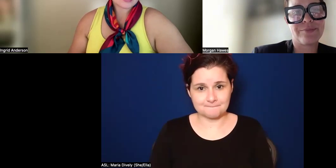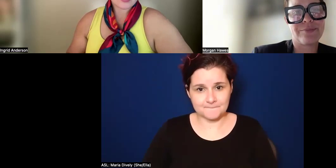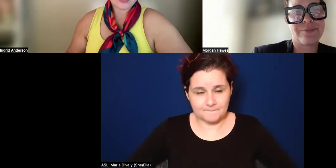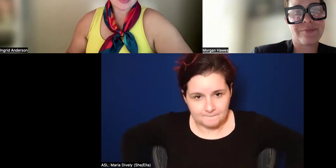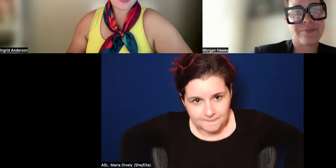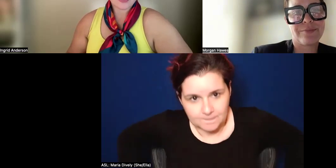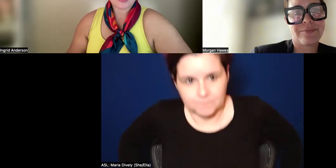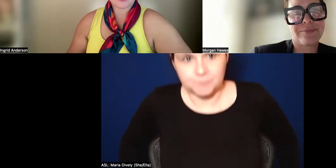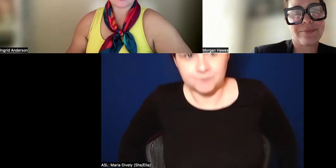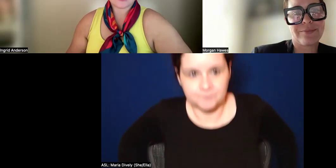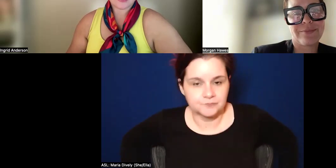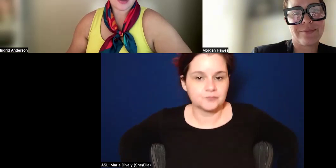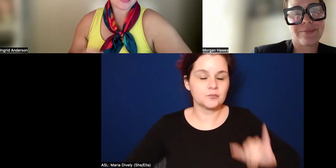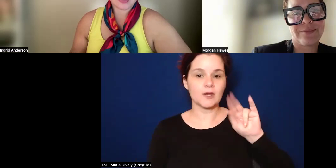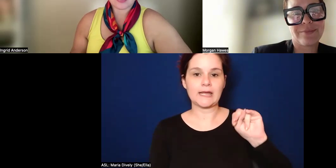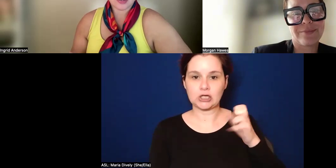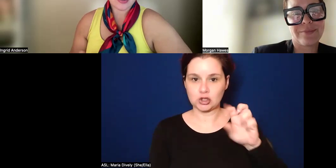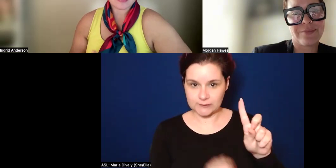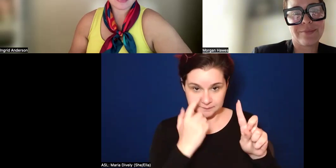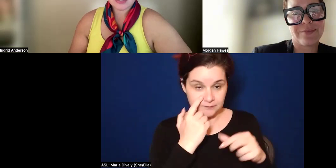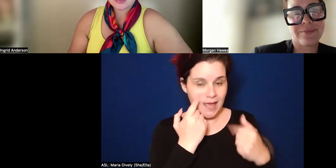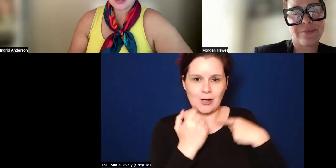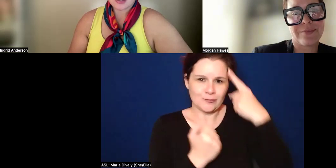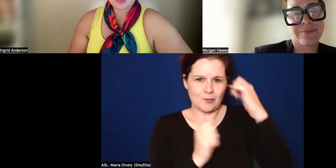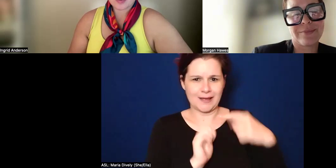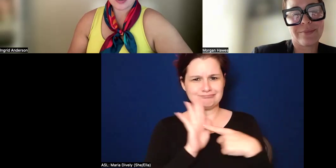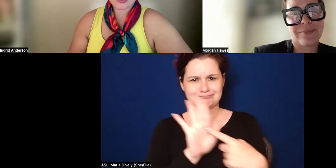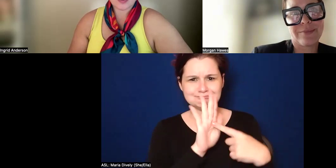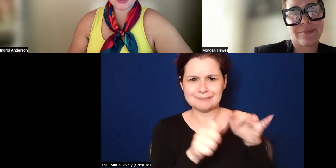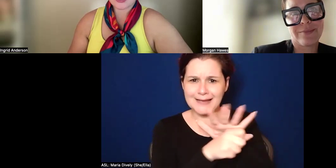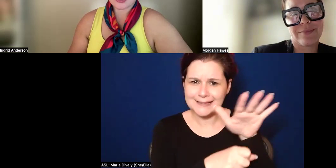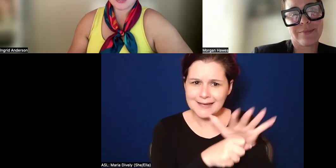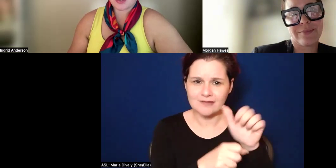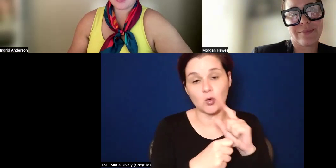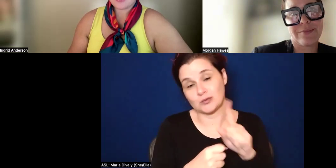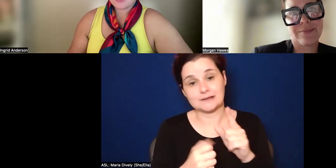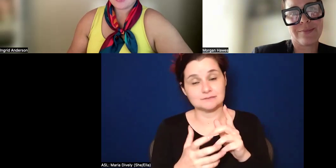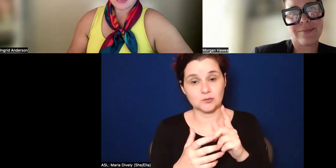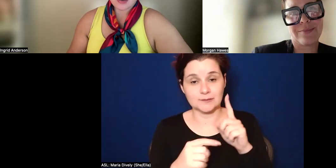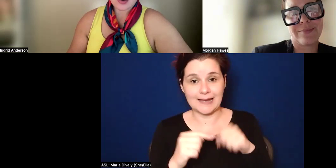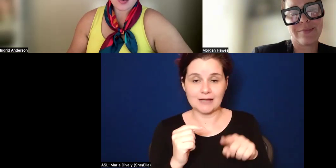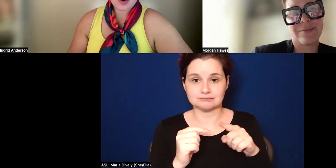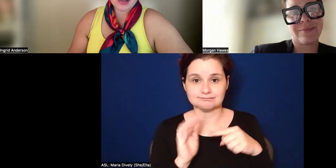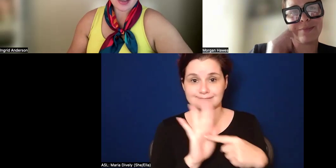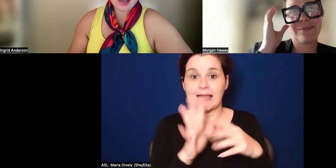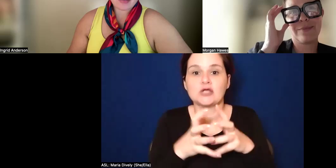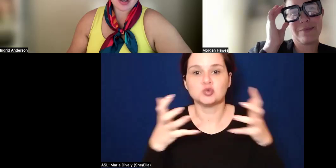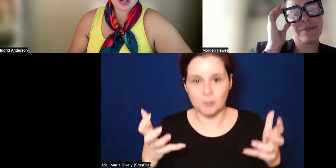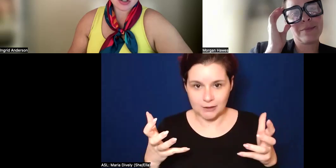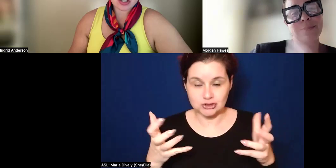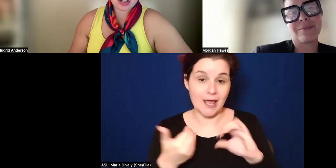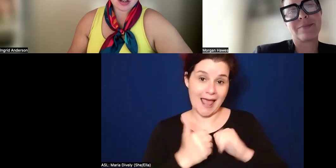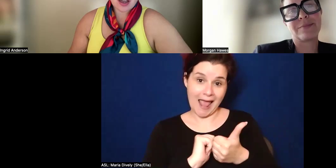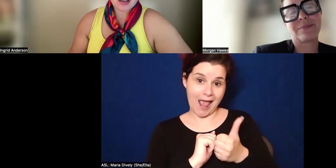And I don't think that we can highlight enough, um, or too much, I should say the way that